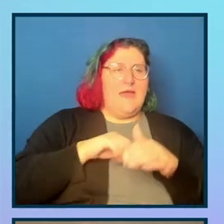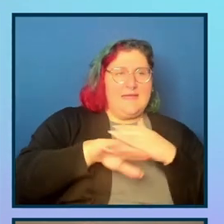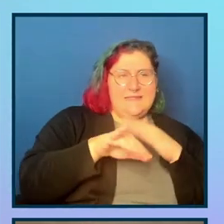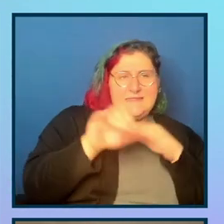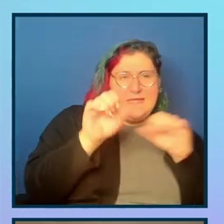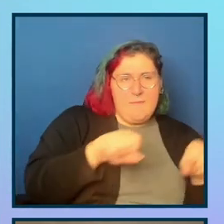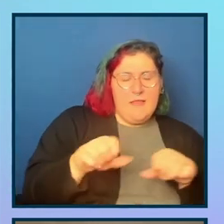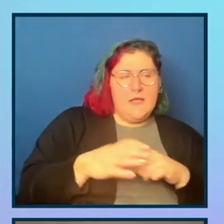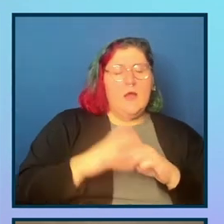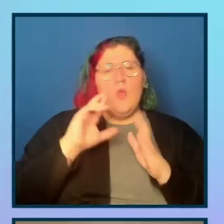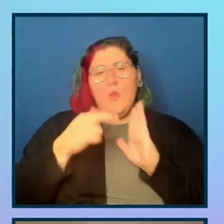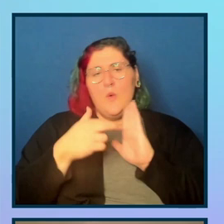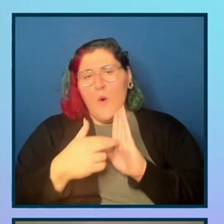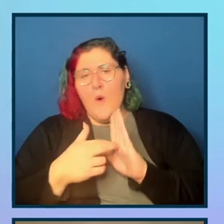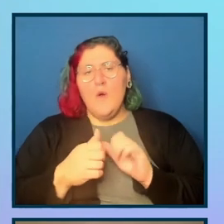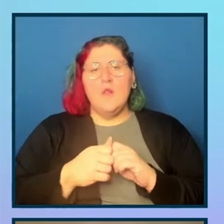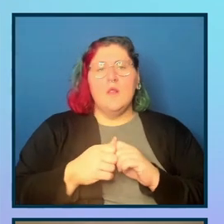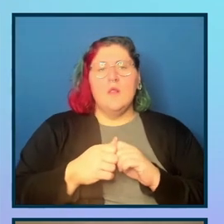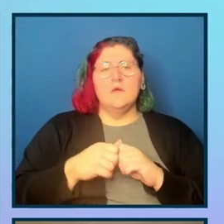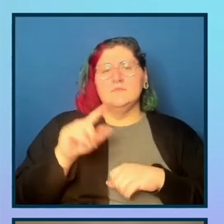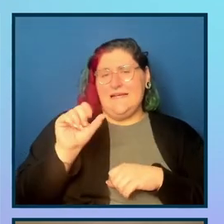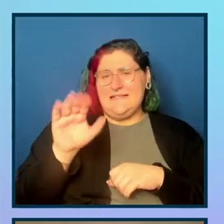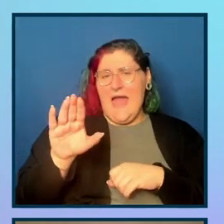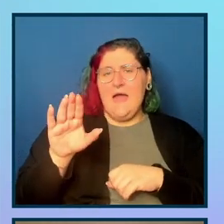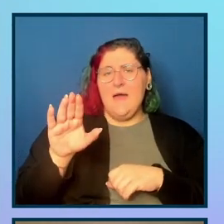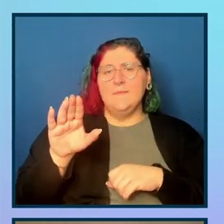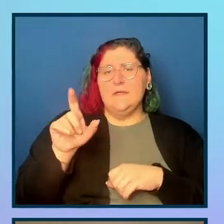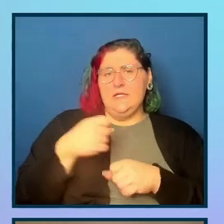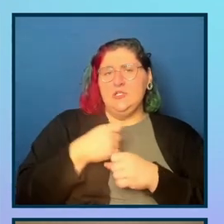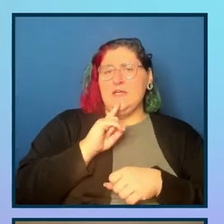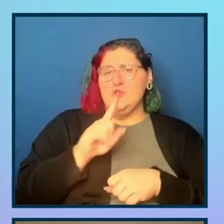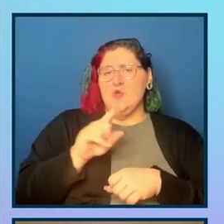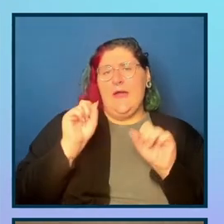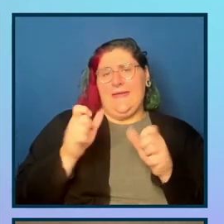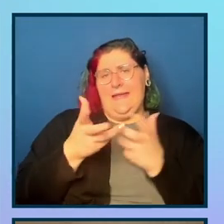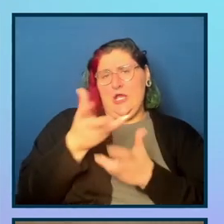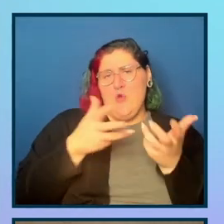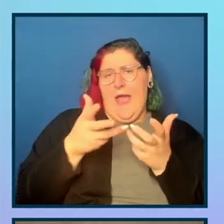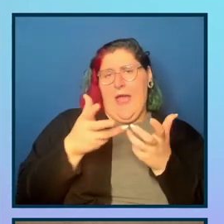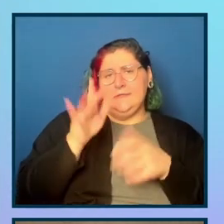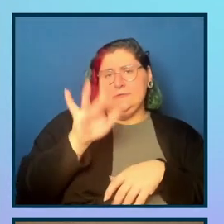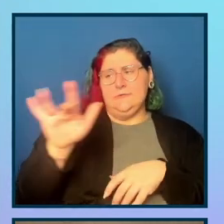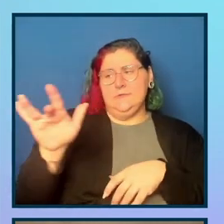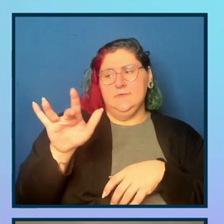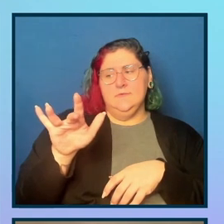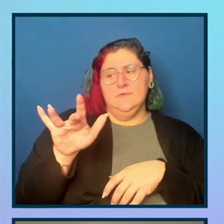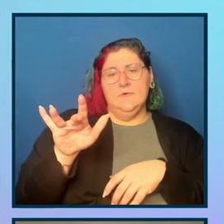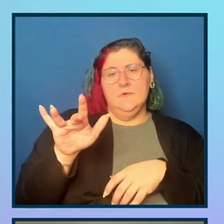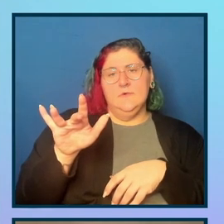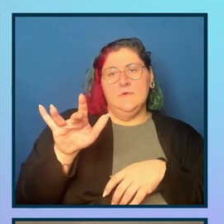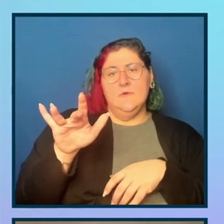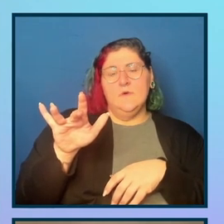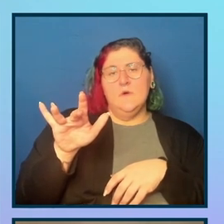last tool, the role. Um, because if it's a tab stop, we need to make sure it has some kind of interactive role. And I think the coolest part is we actually, uh,